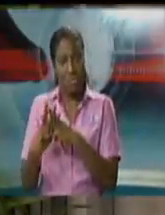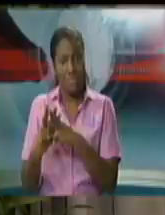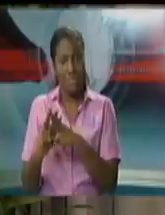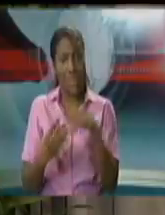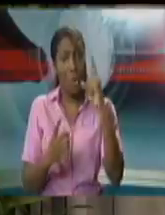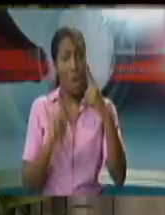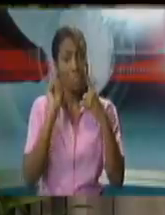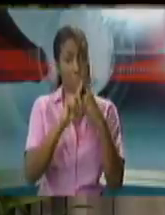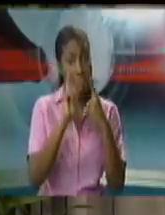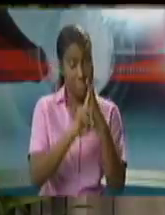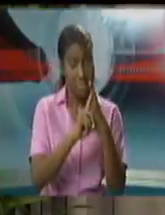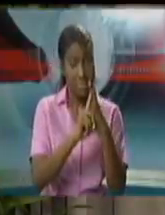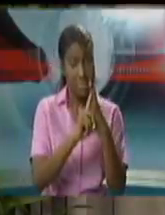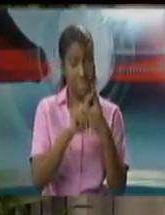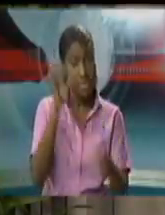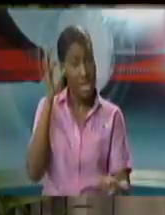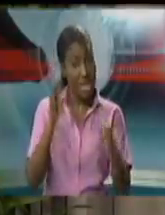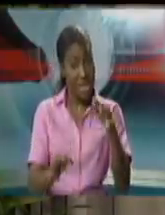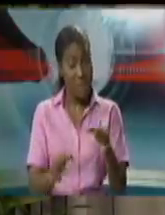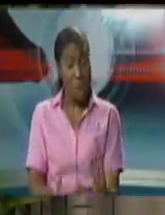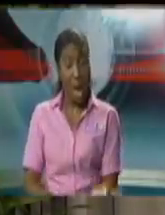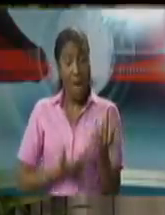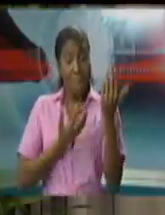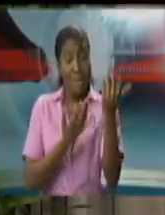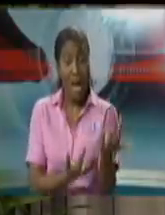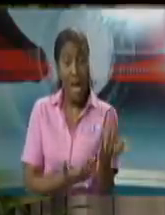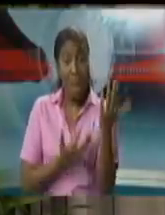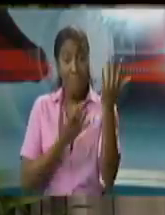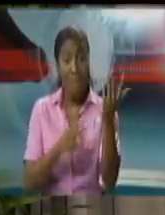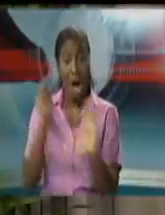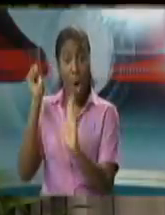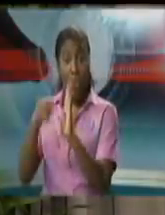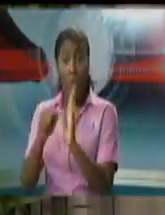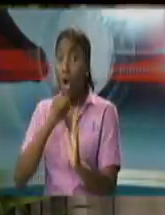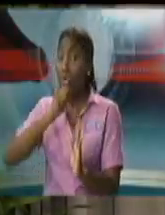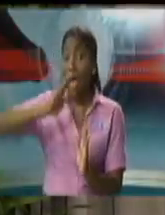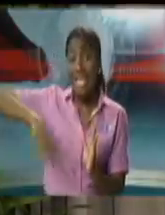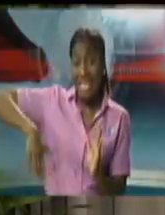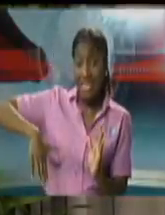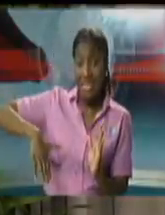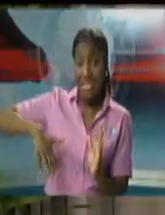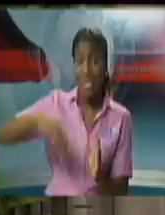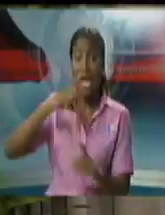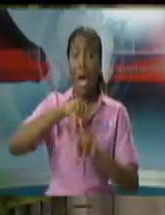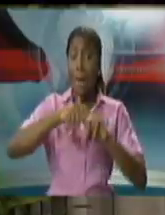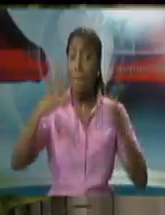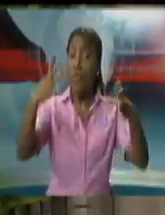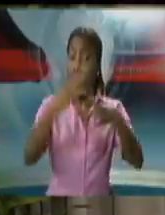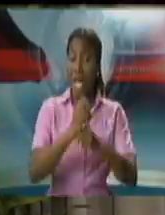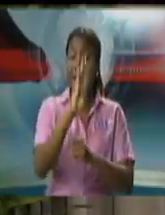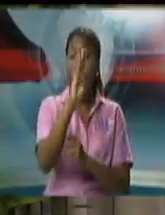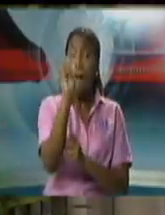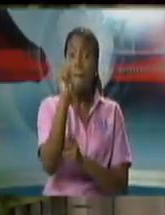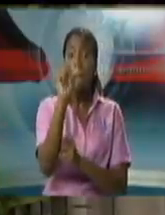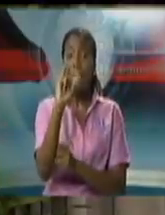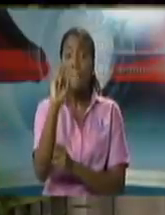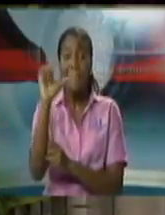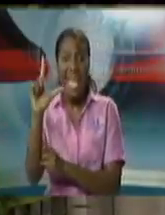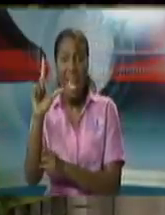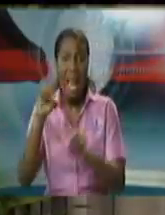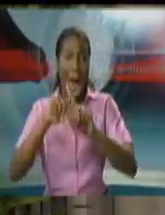you are awaiting trial, you have been granted bail, but you cannot access bail